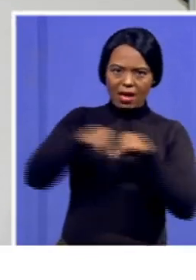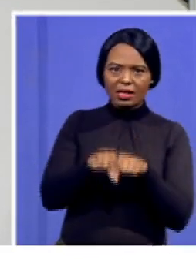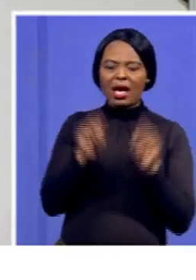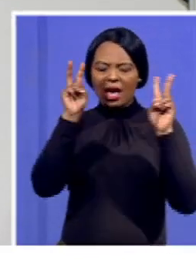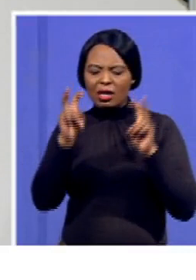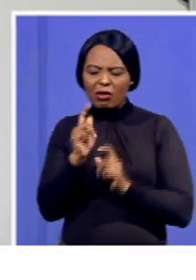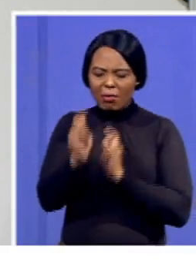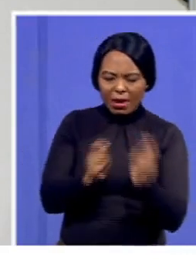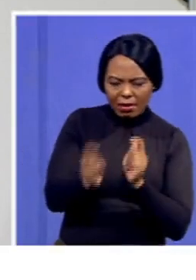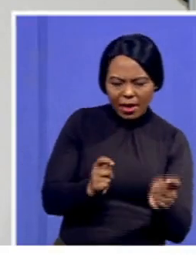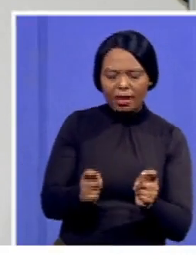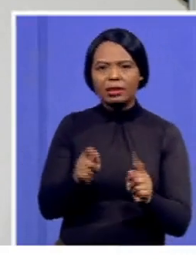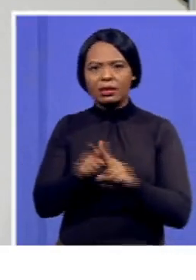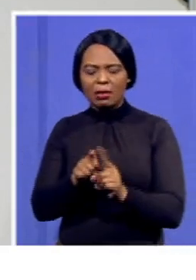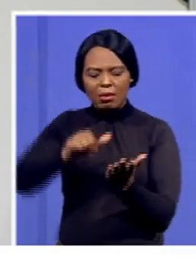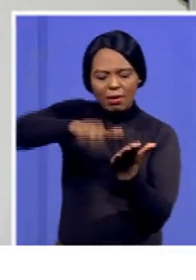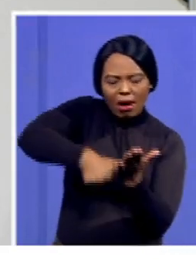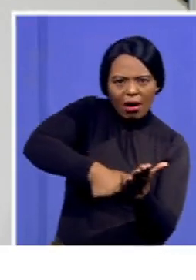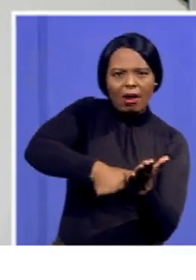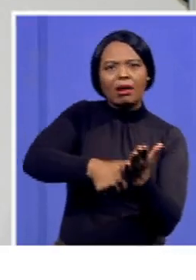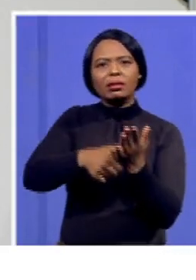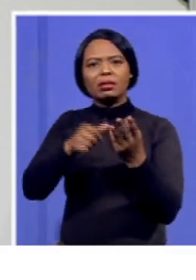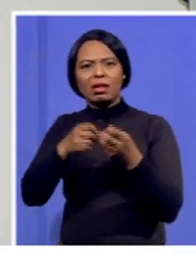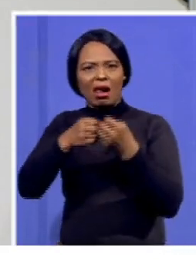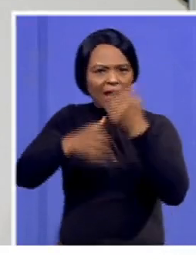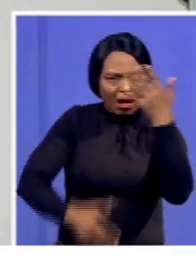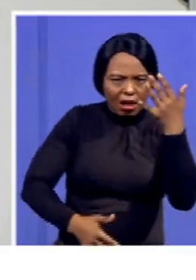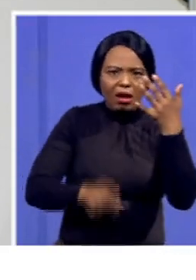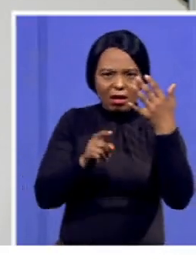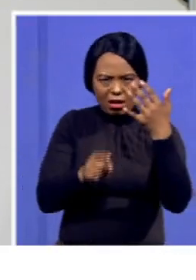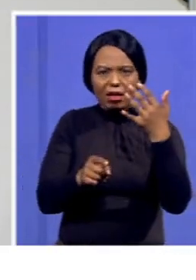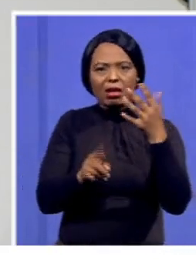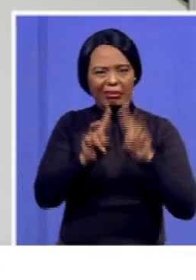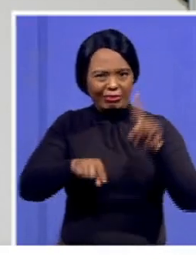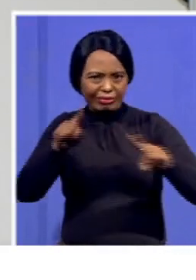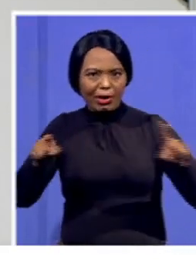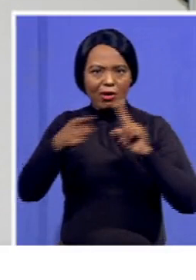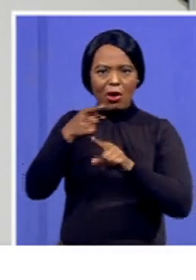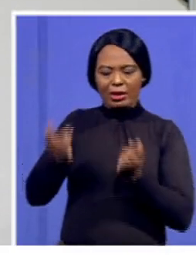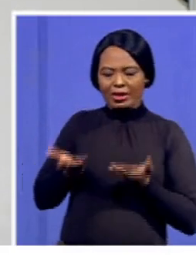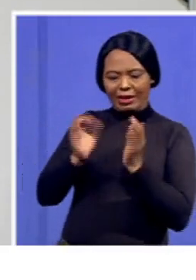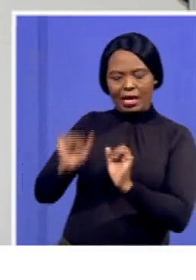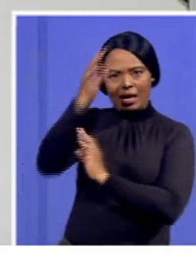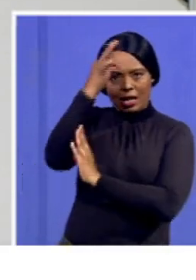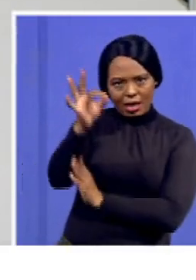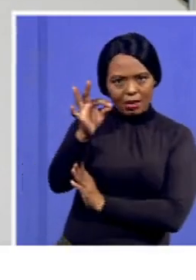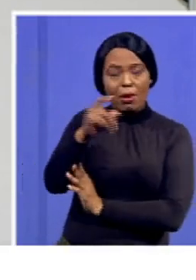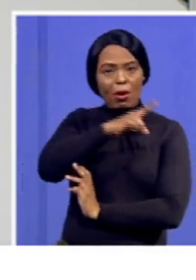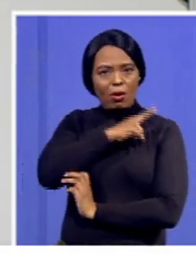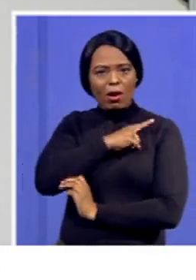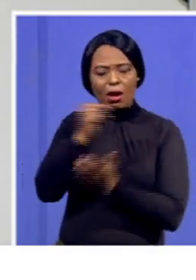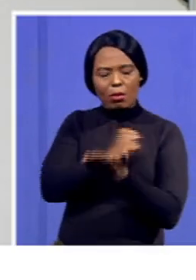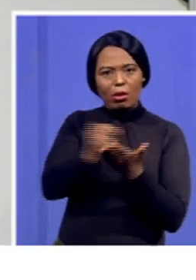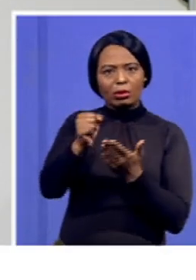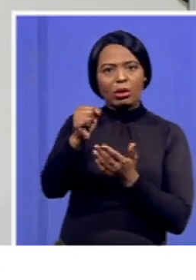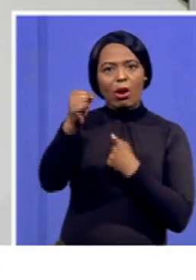payments of social grants and other social amenities which are provided for by government because the post office, it's